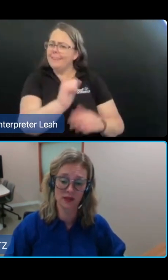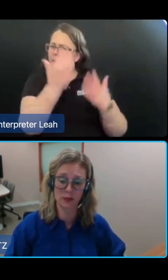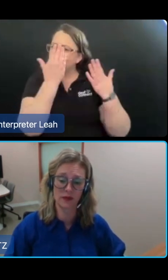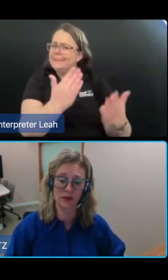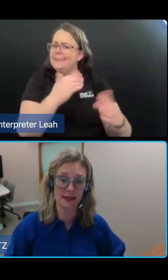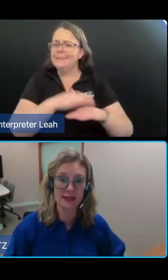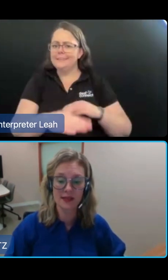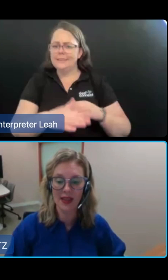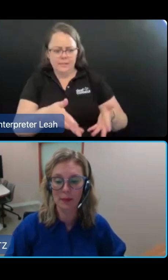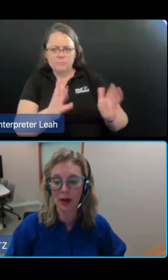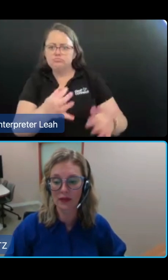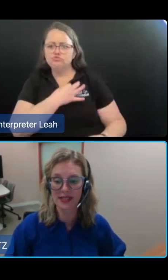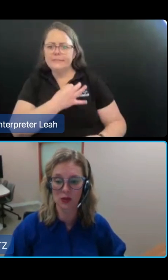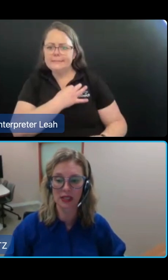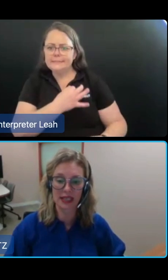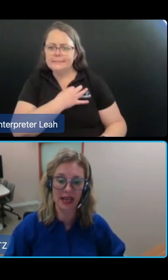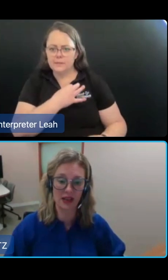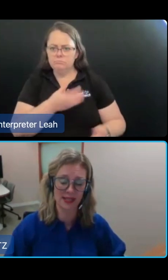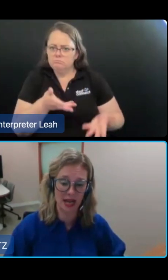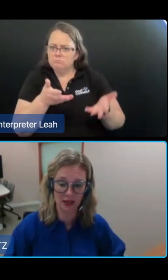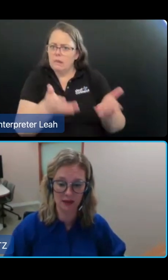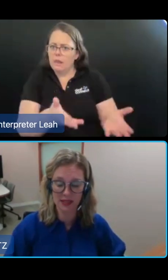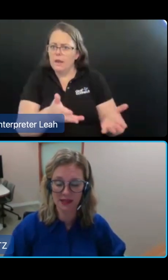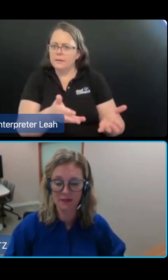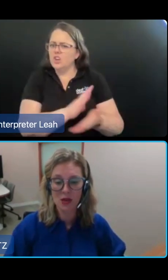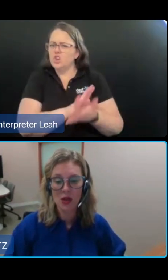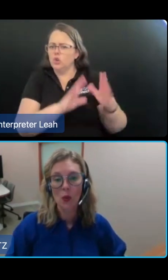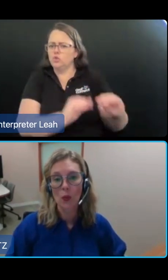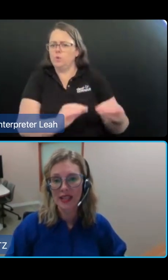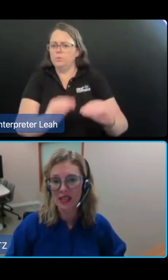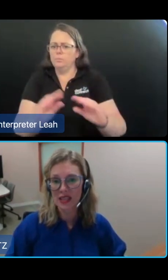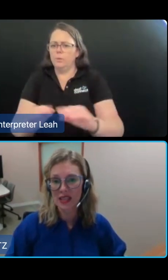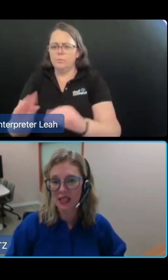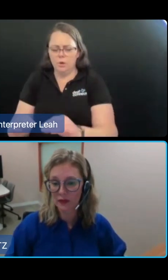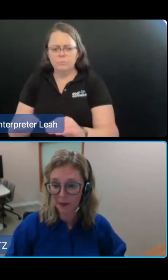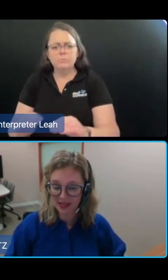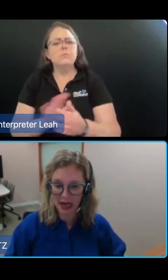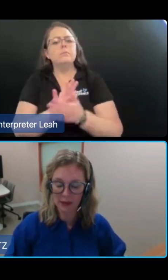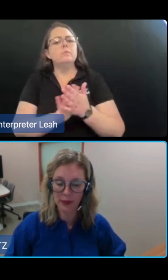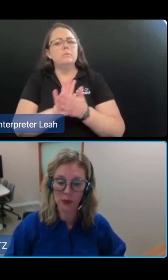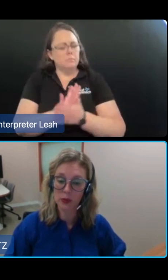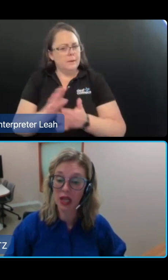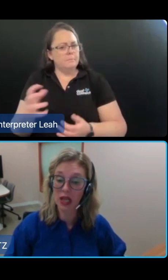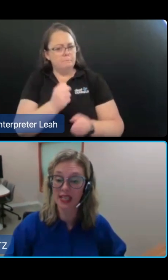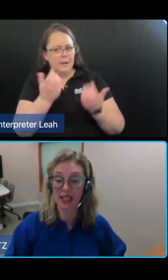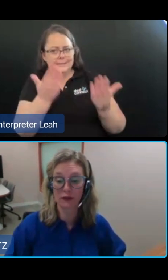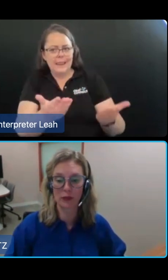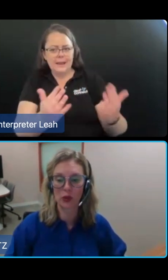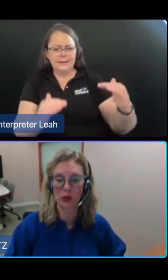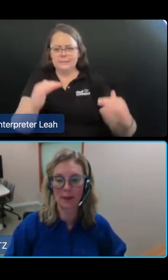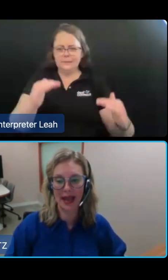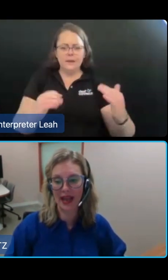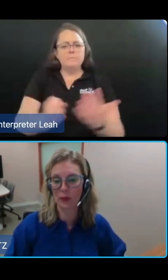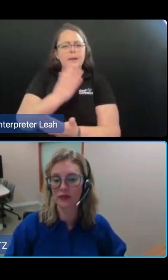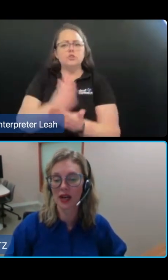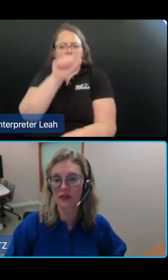actions of providers that might result in adverse outcomes. We think we've got the balance right but we would like to hear from